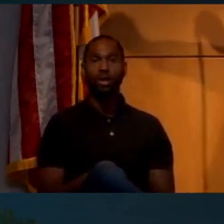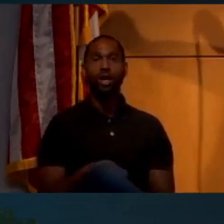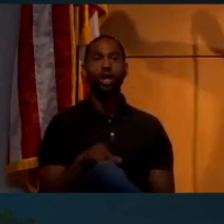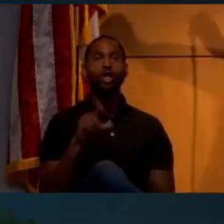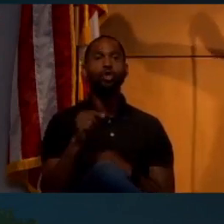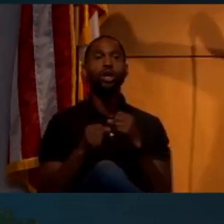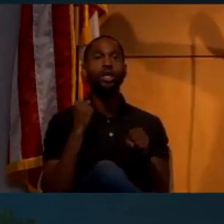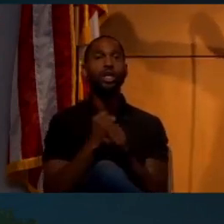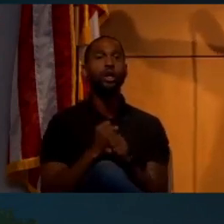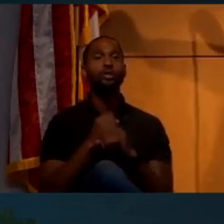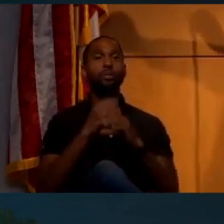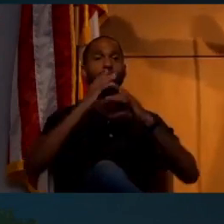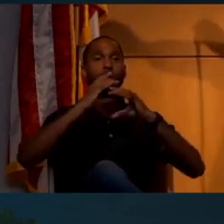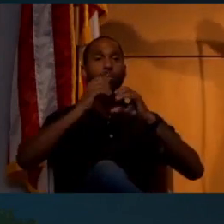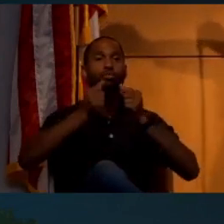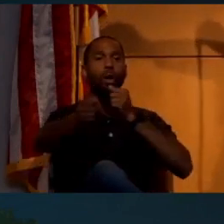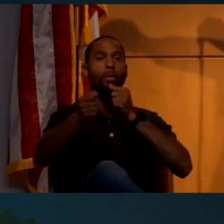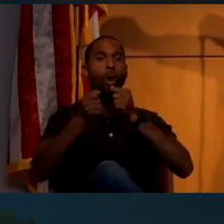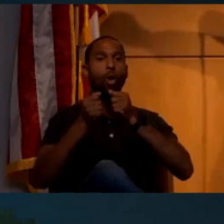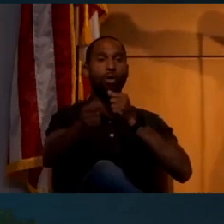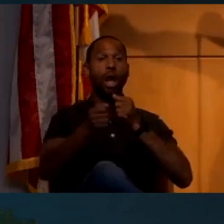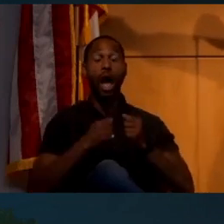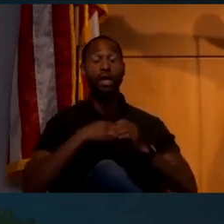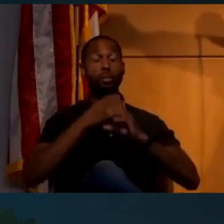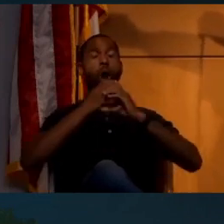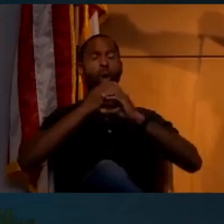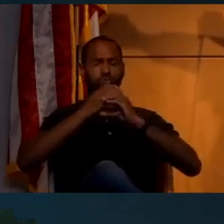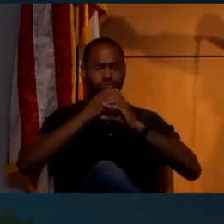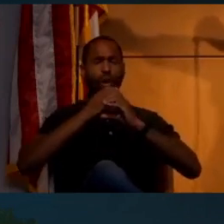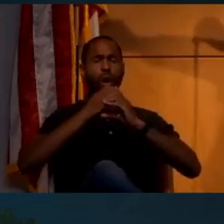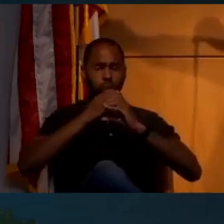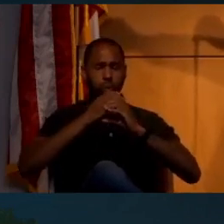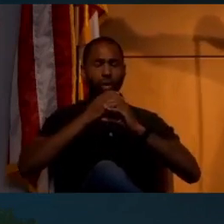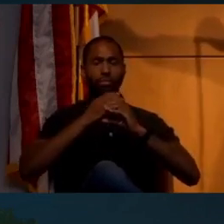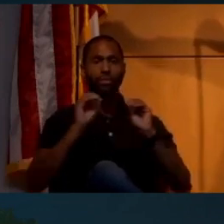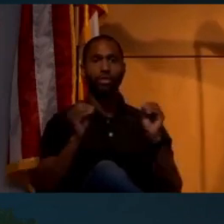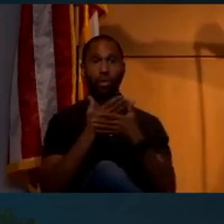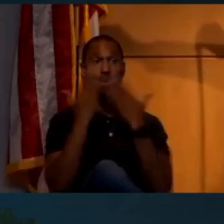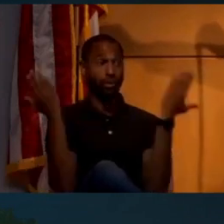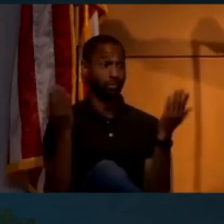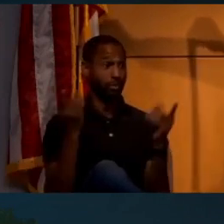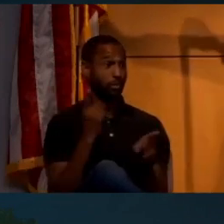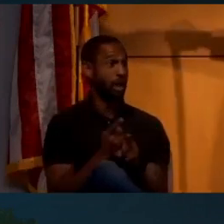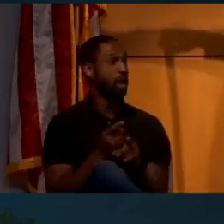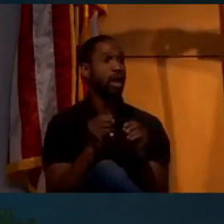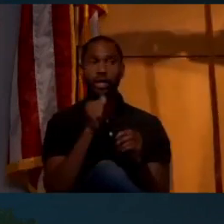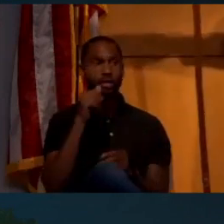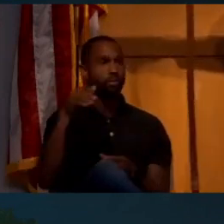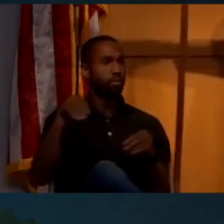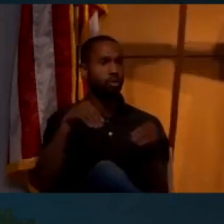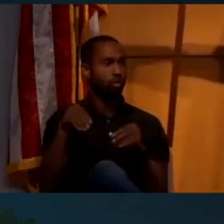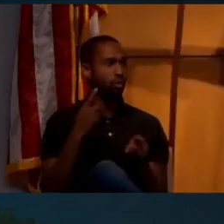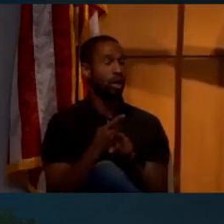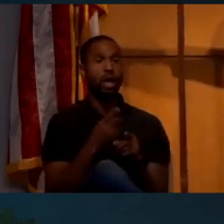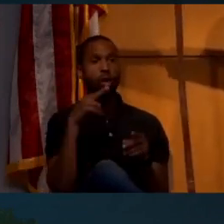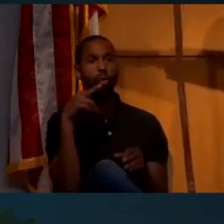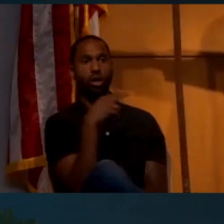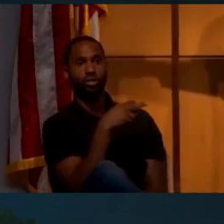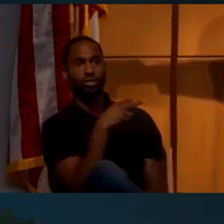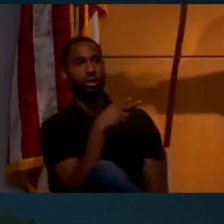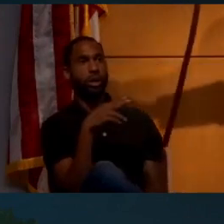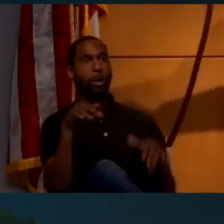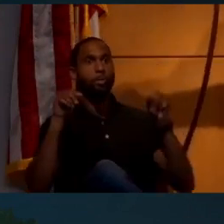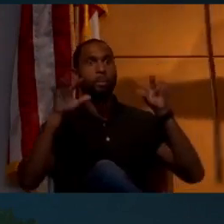20 years of playing trombone, okay? I can blow. Nothing, right? Hardly moves at all. Now, watch this.